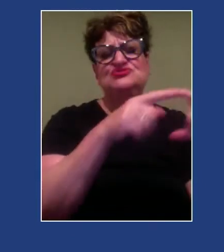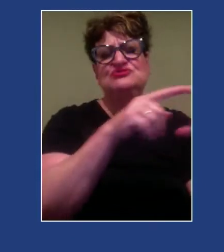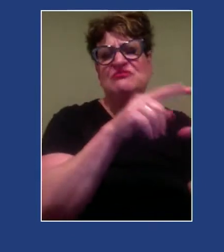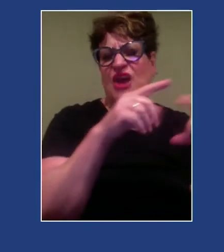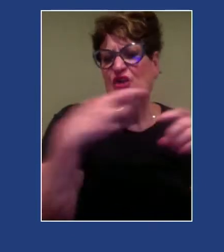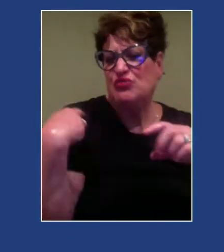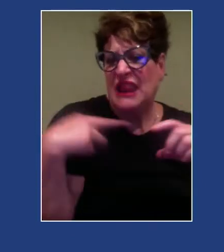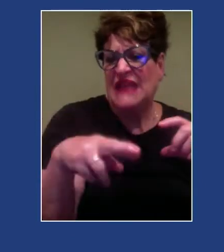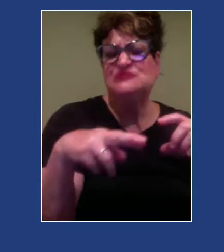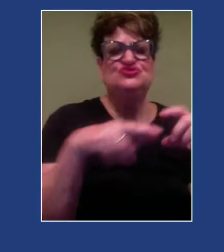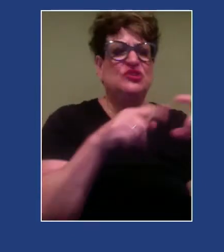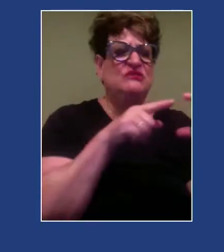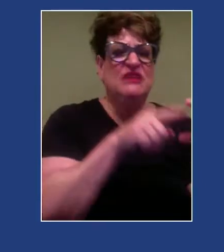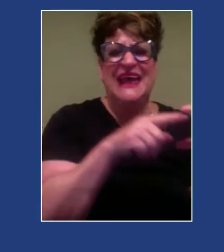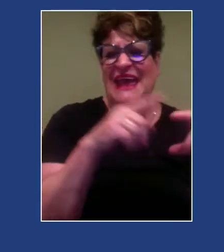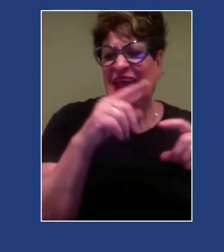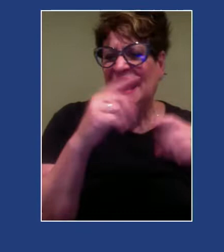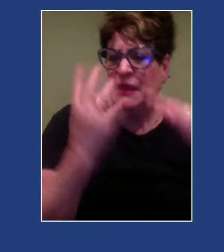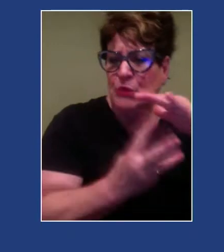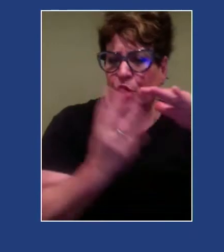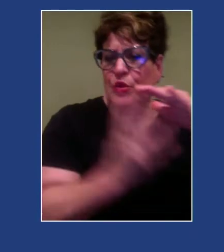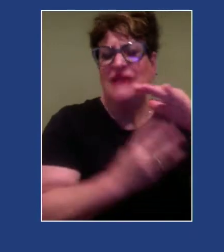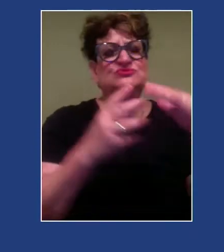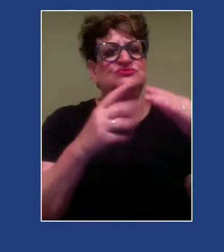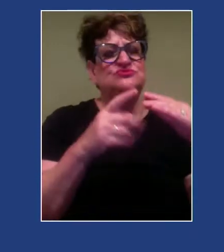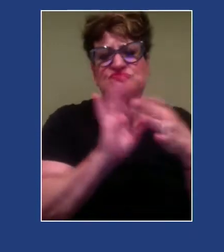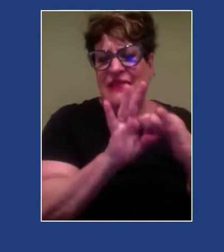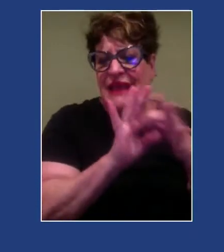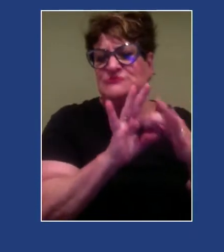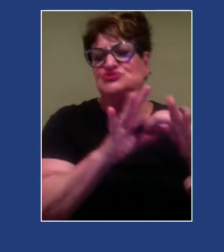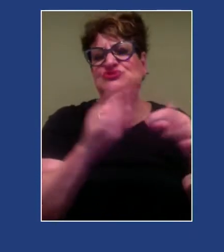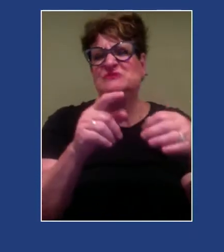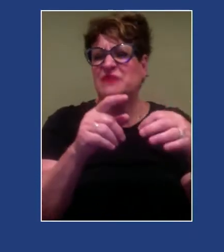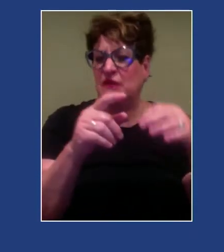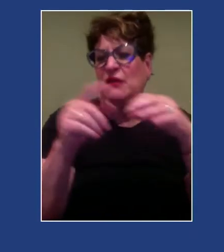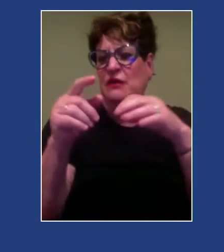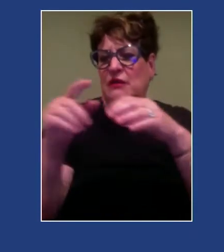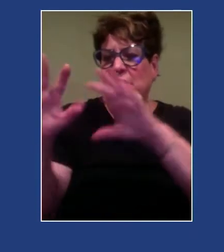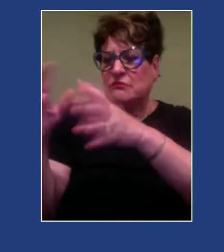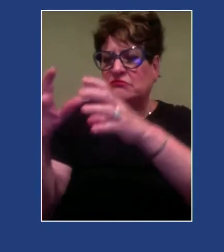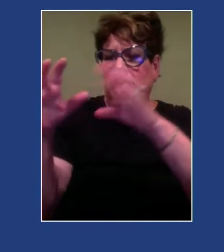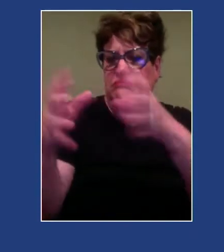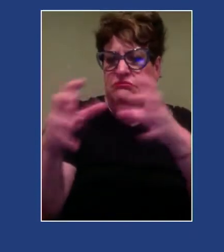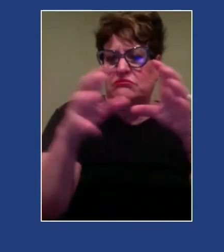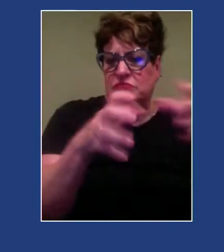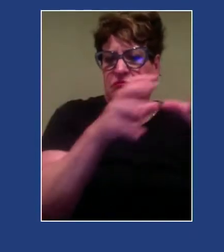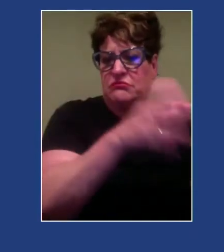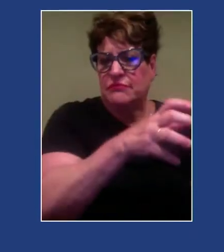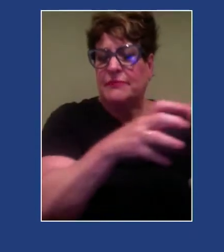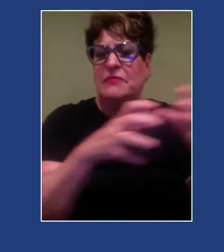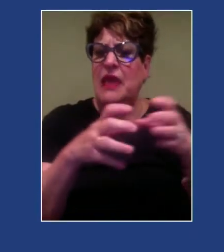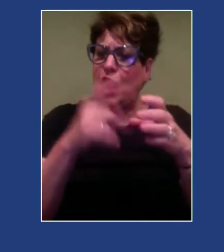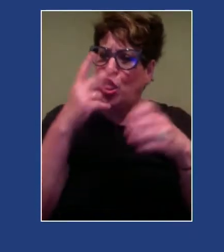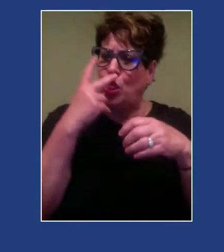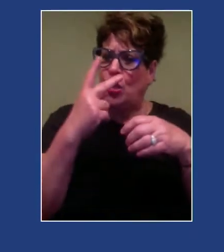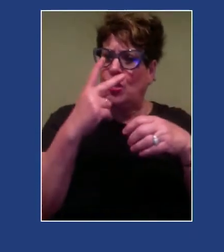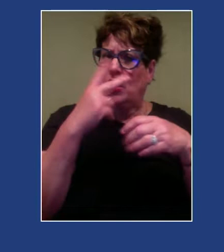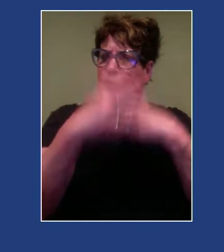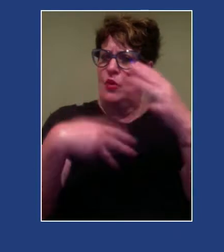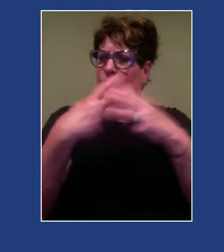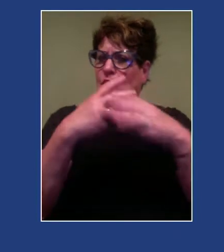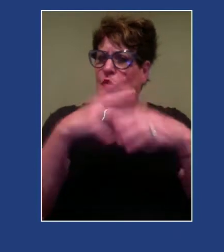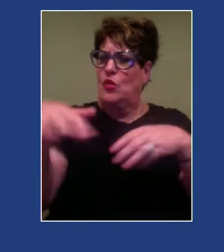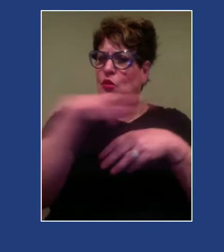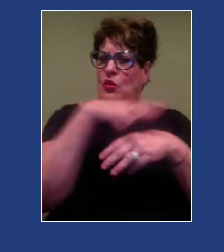immigration status, immigration status. We're also needing to pay attention to how does society and individuals treat